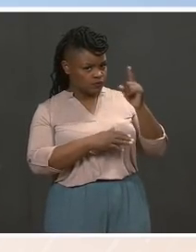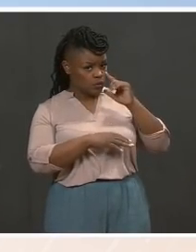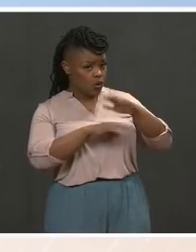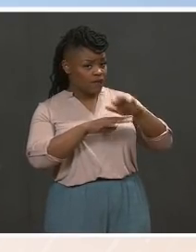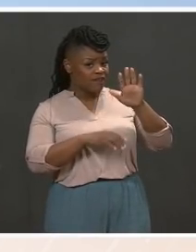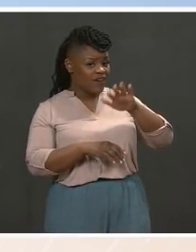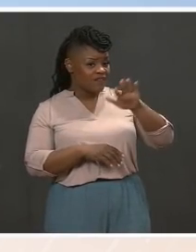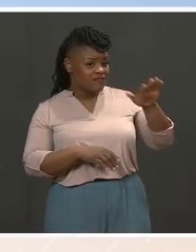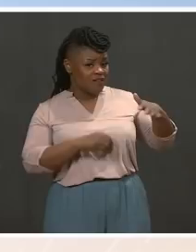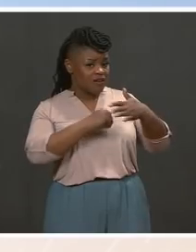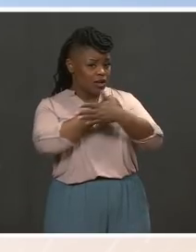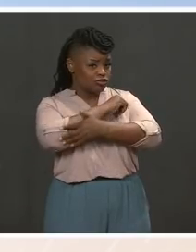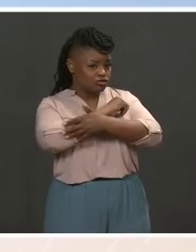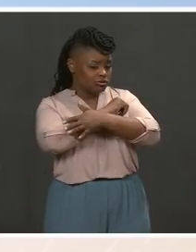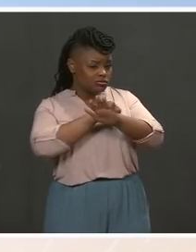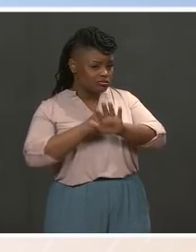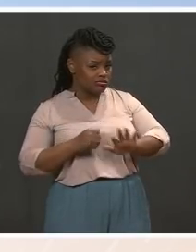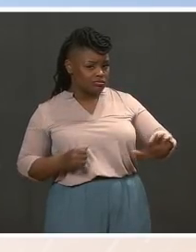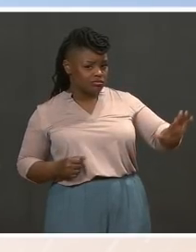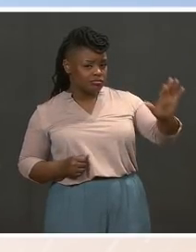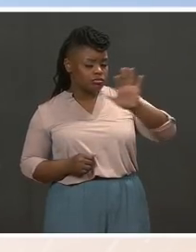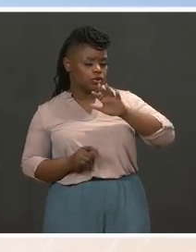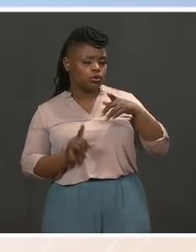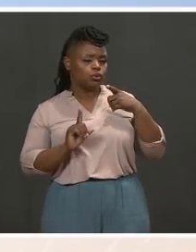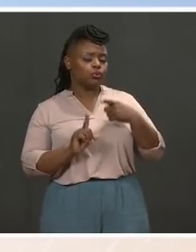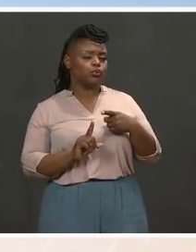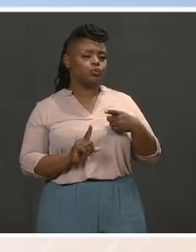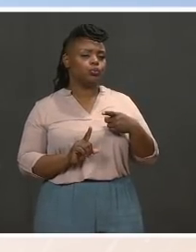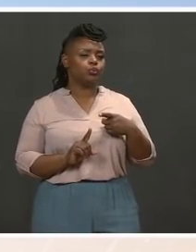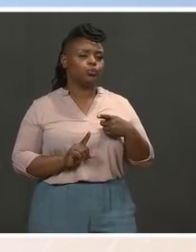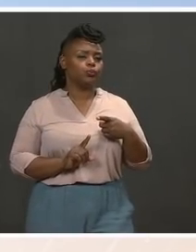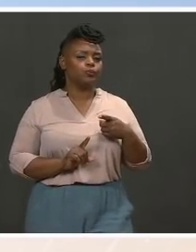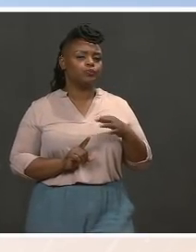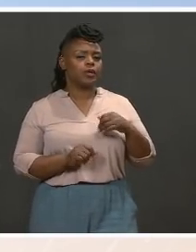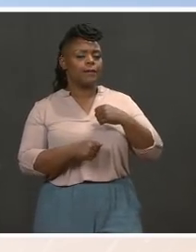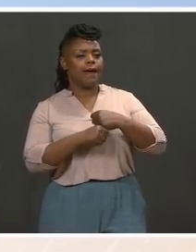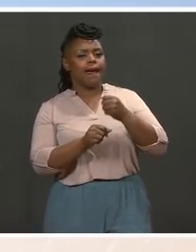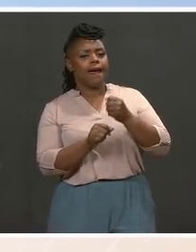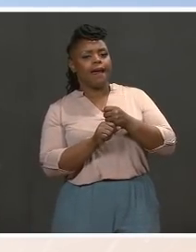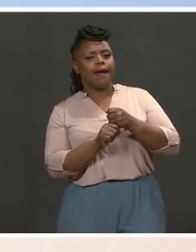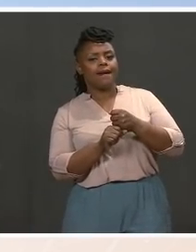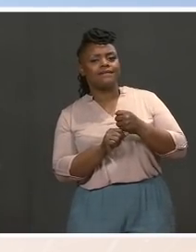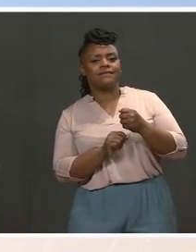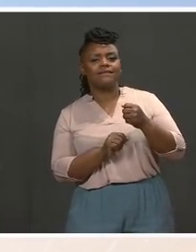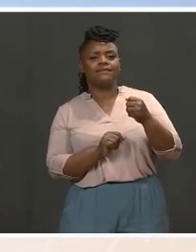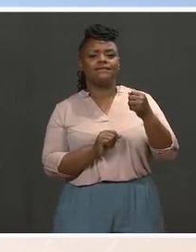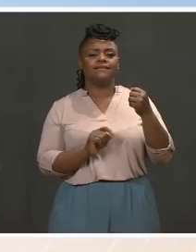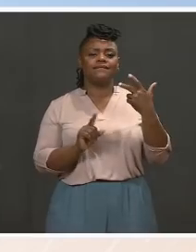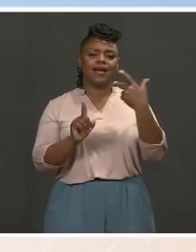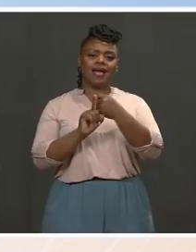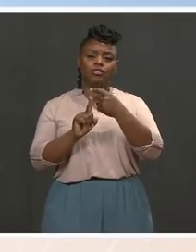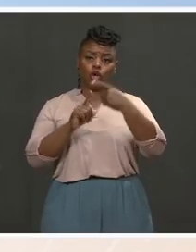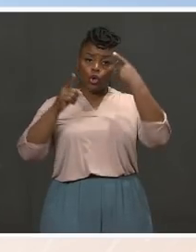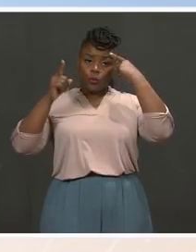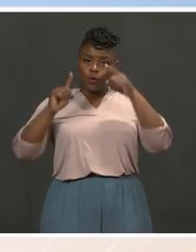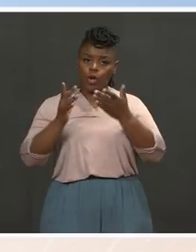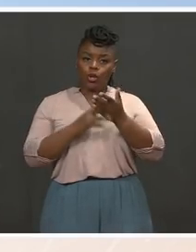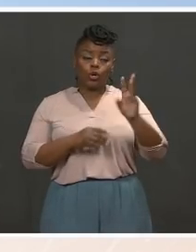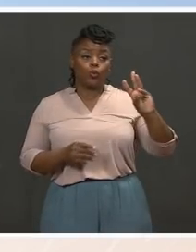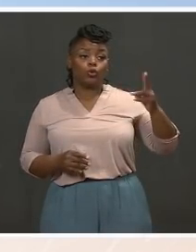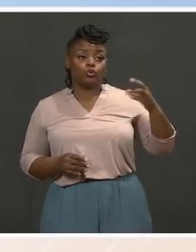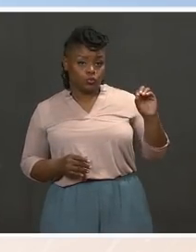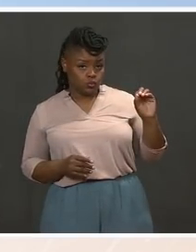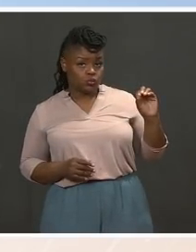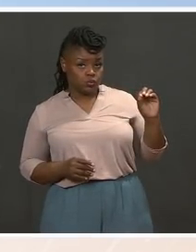lawmakers, on making vaccine patents through the WHO and giving a waiver to that? MS. Well,